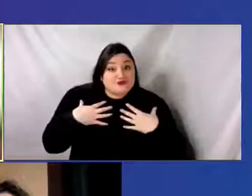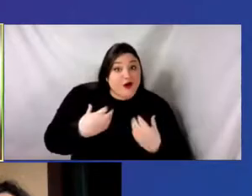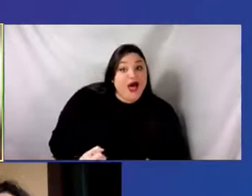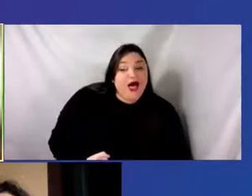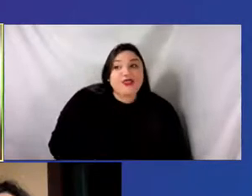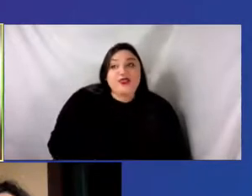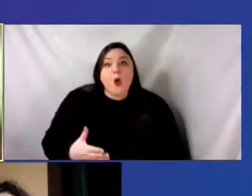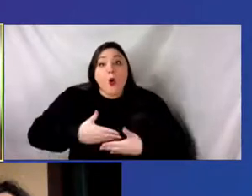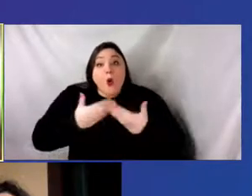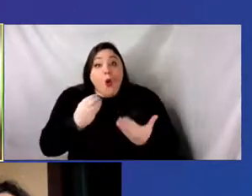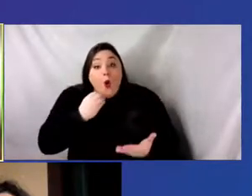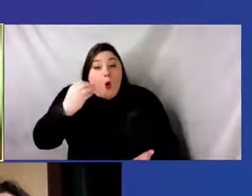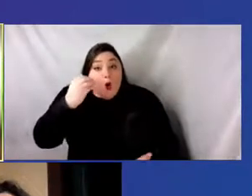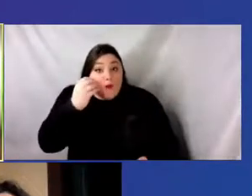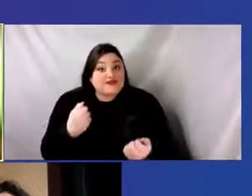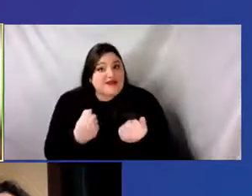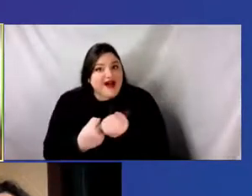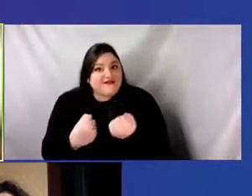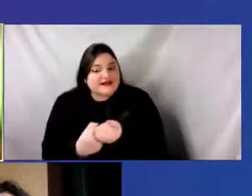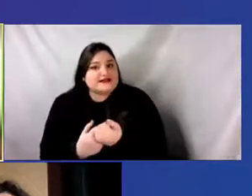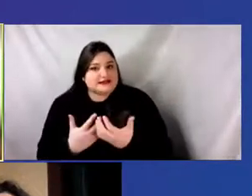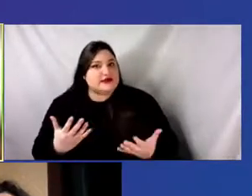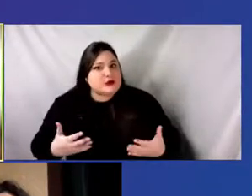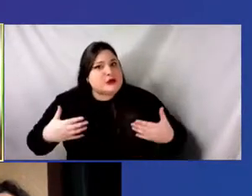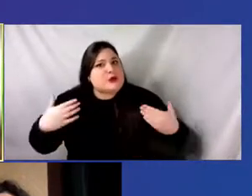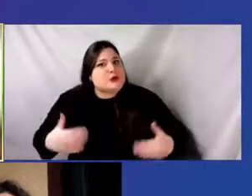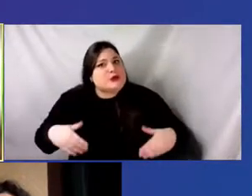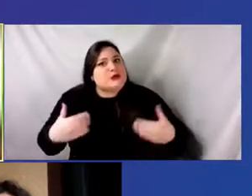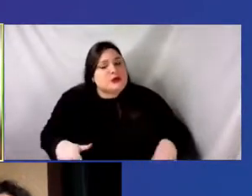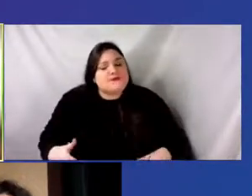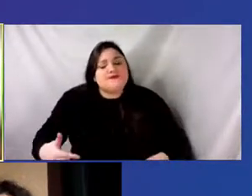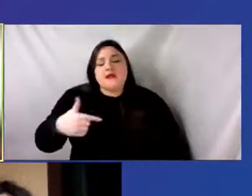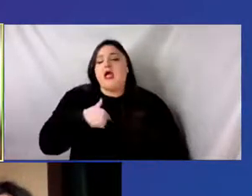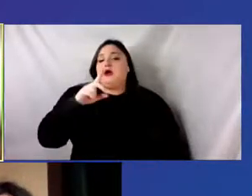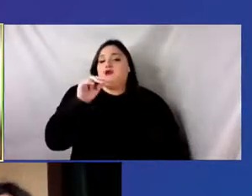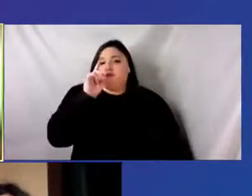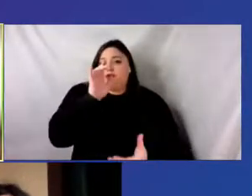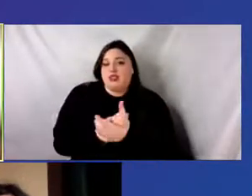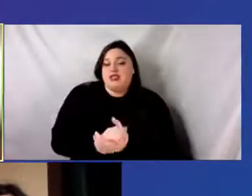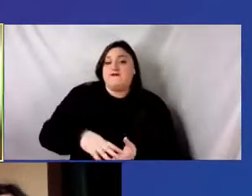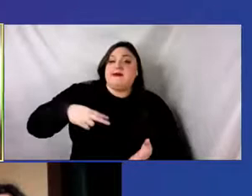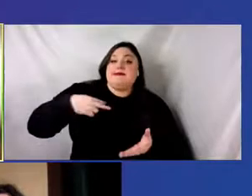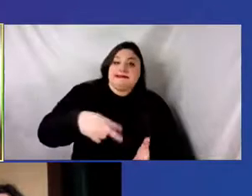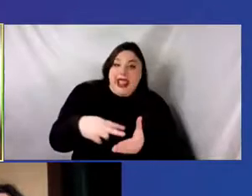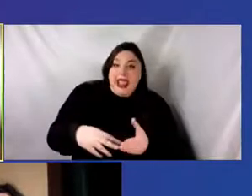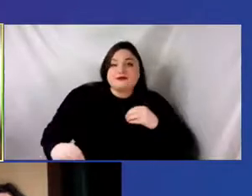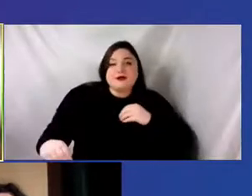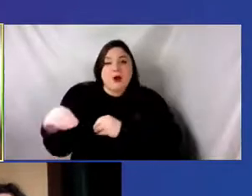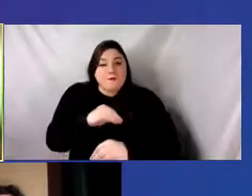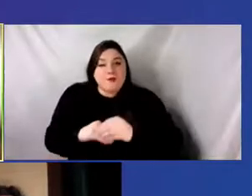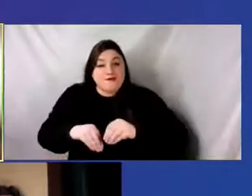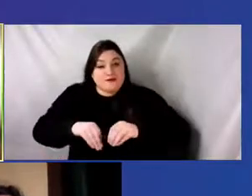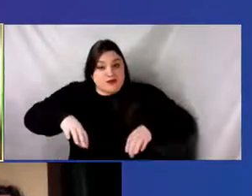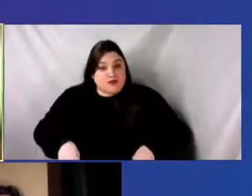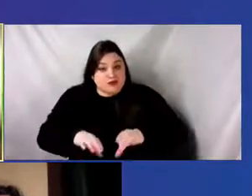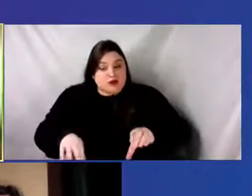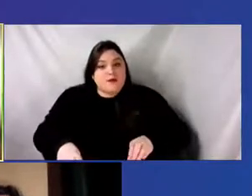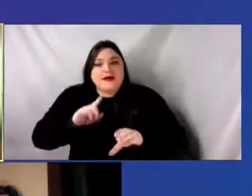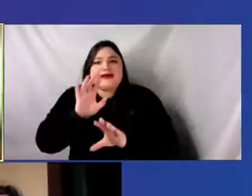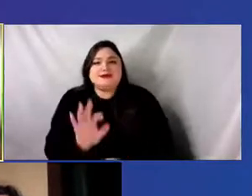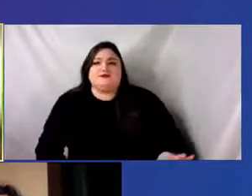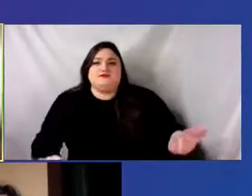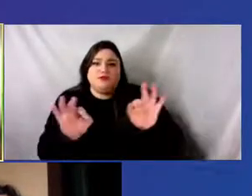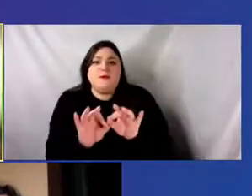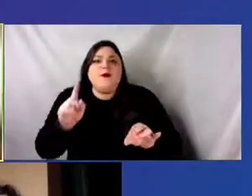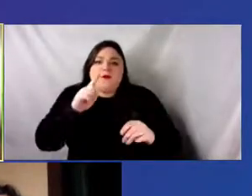But I do feel that dance movement performance movement for me is instrumental to vitality and to, and to